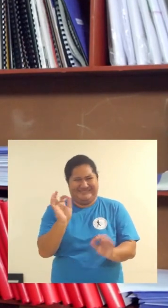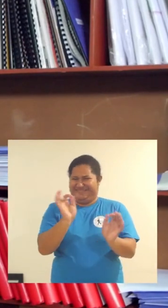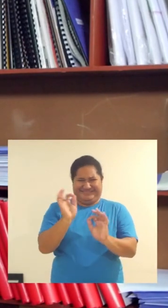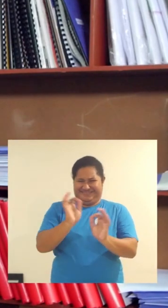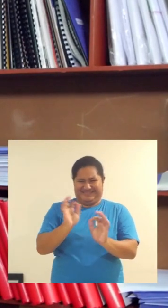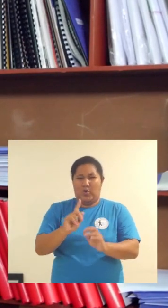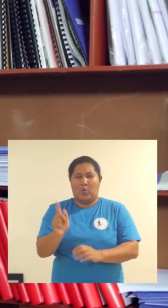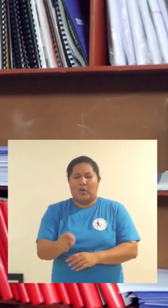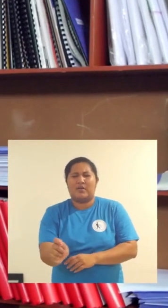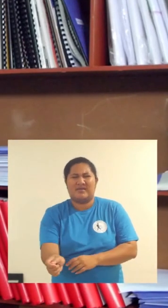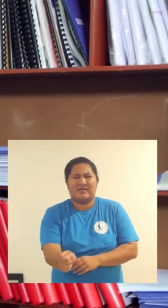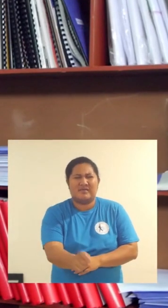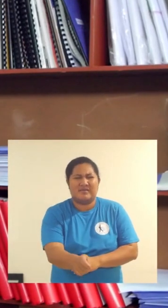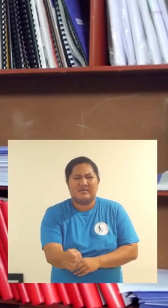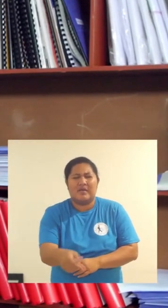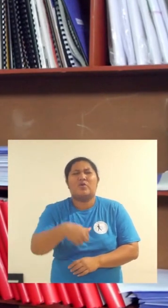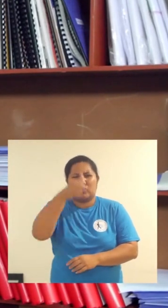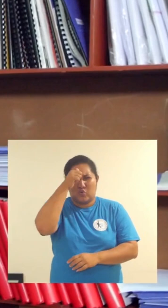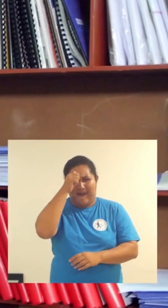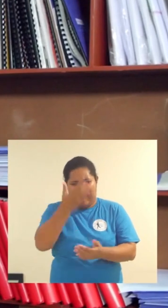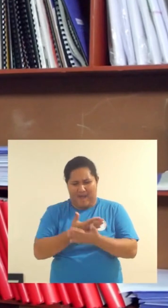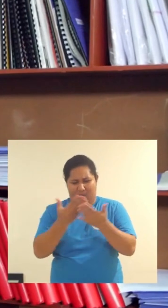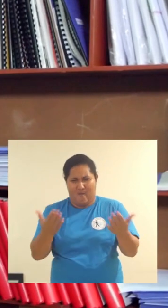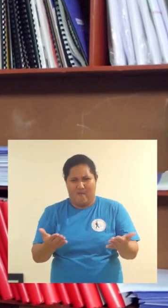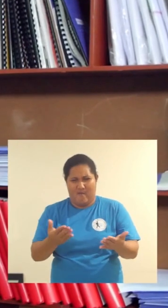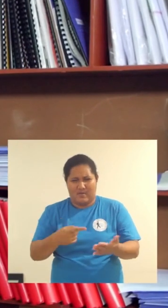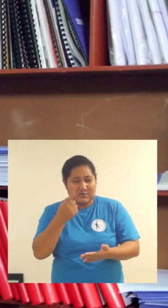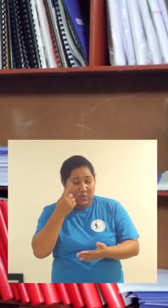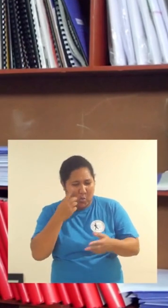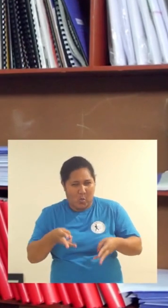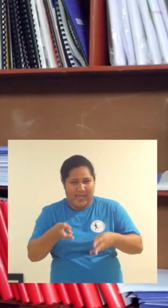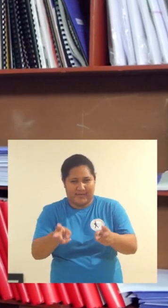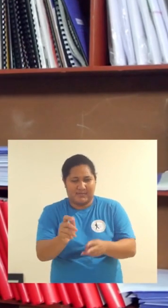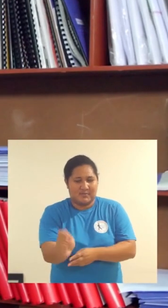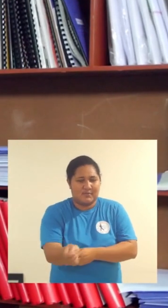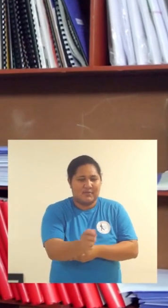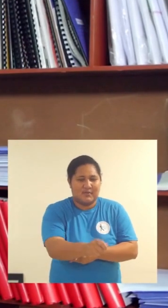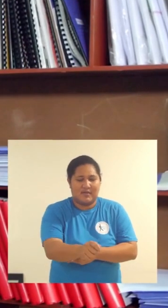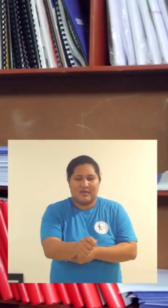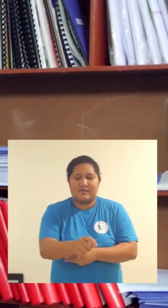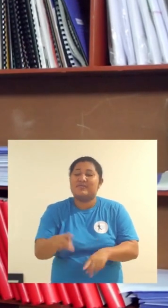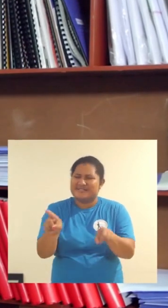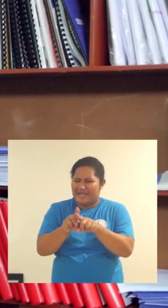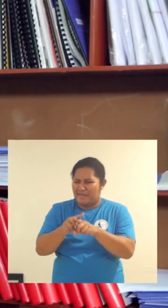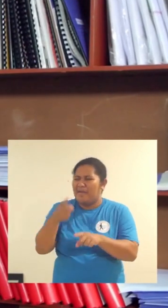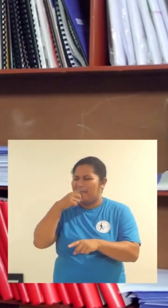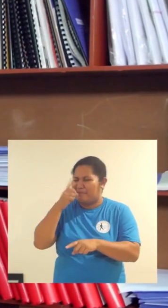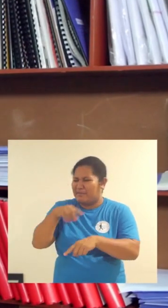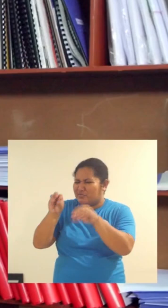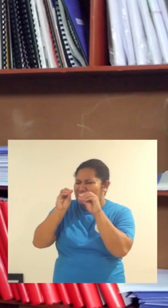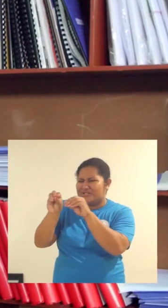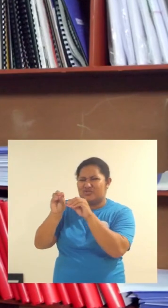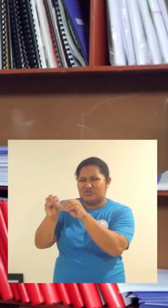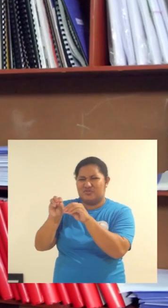it's a more fascinating you know overall and they're in passing only a AC for